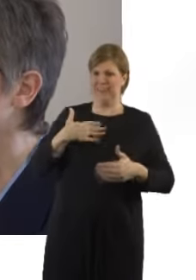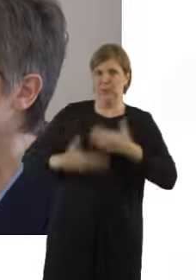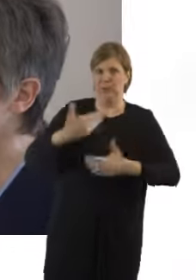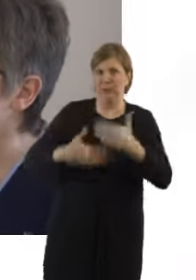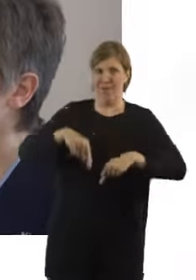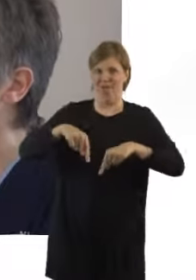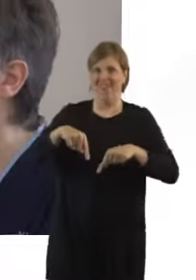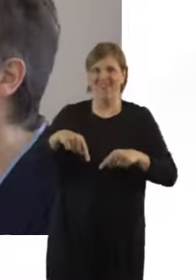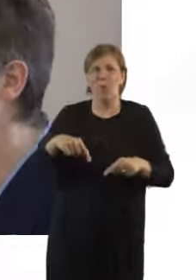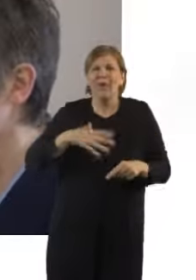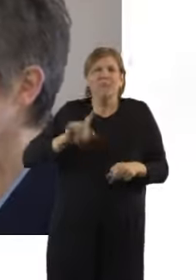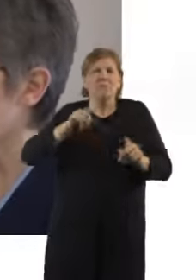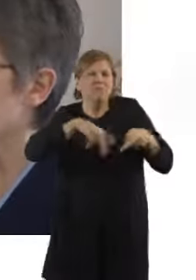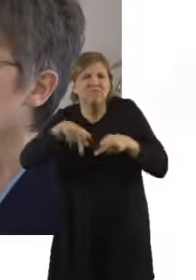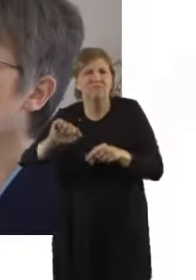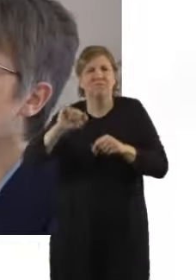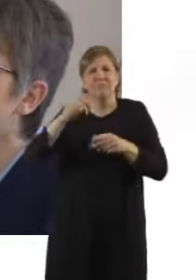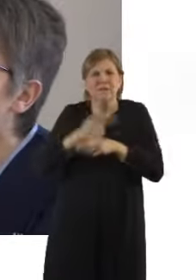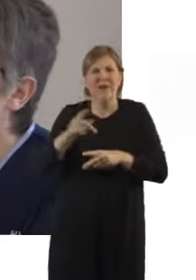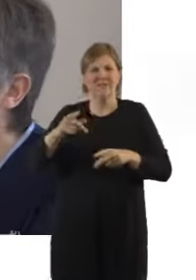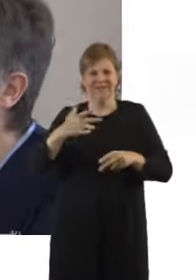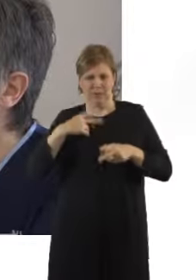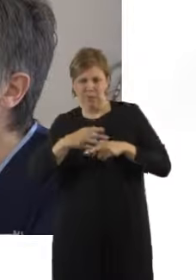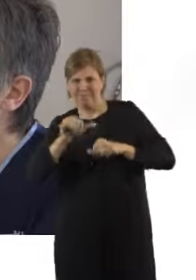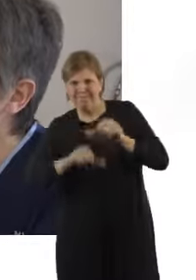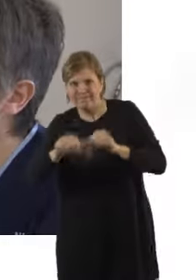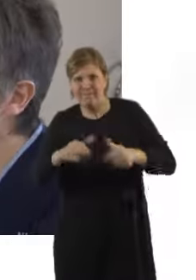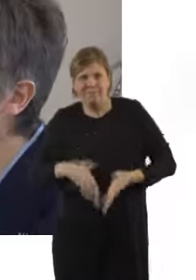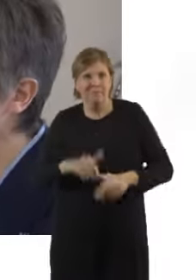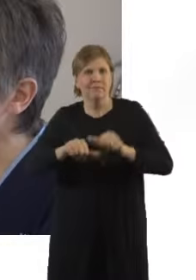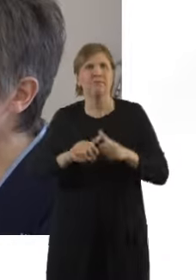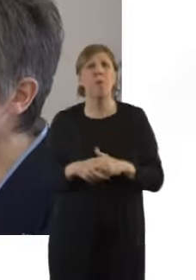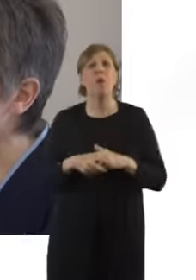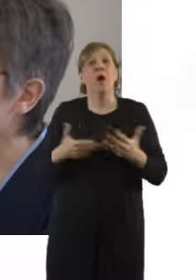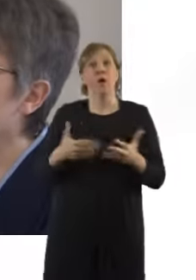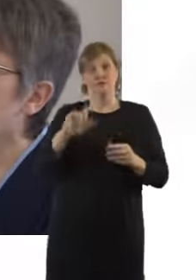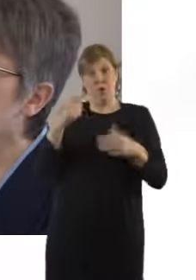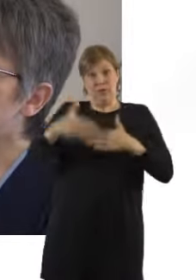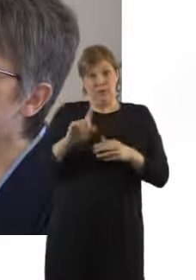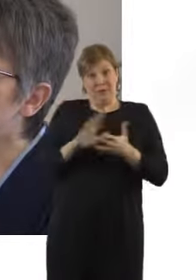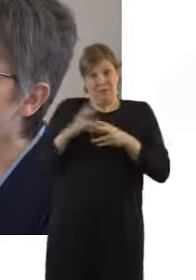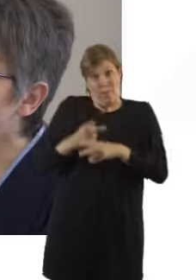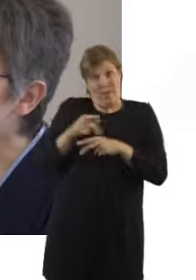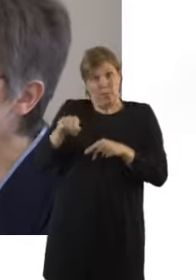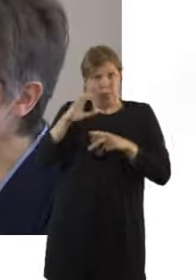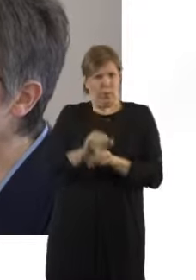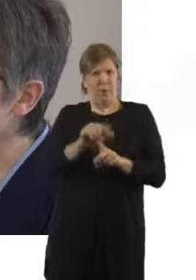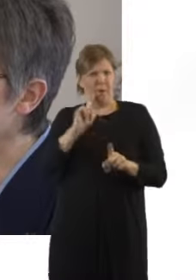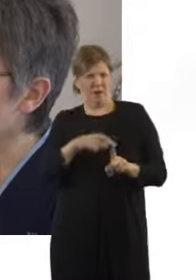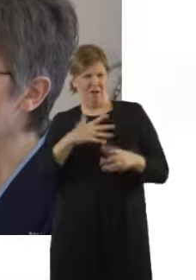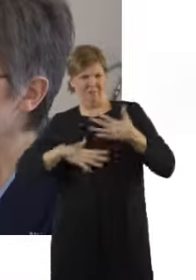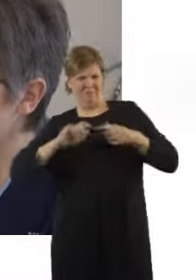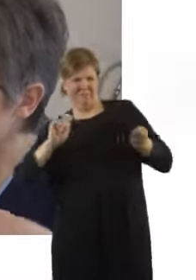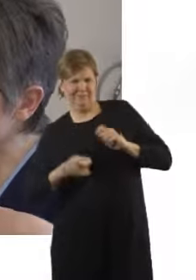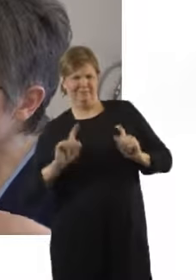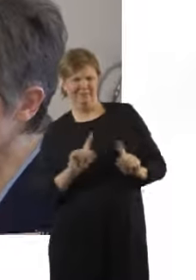midwife will notice that the women's behaviours change. Another way is by abdominal palpation. The midwife will feel